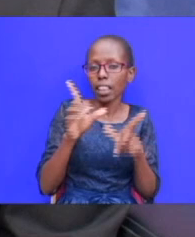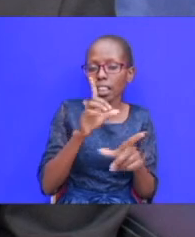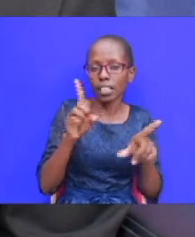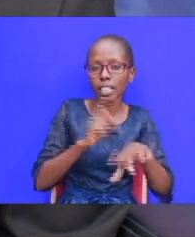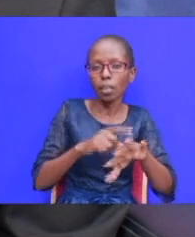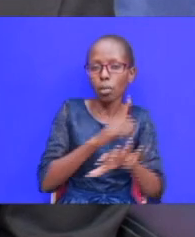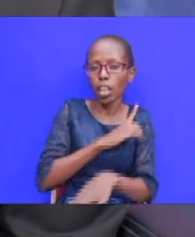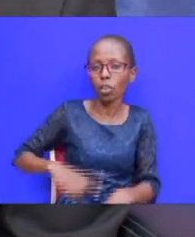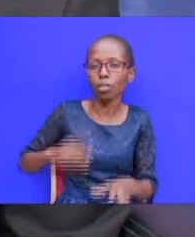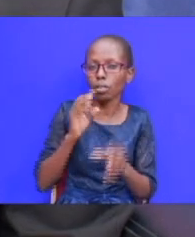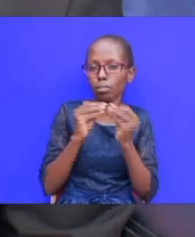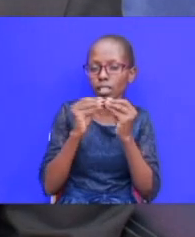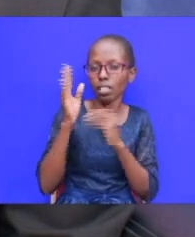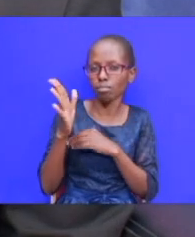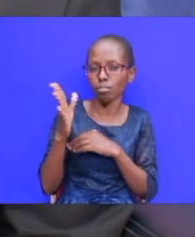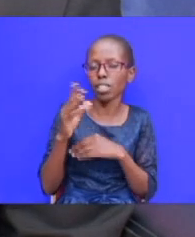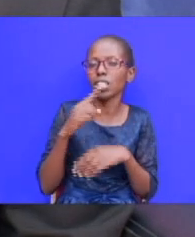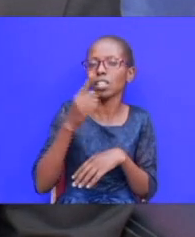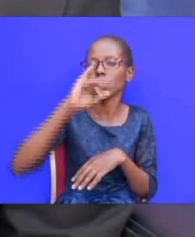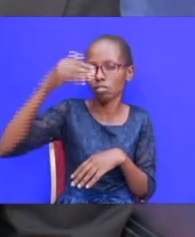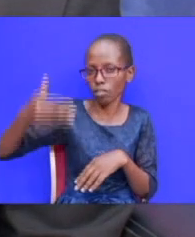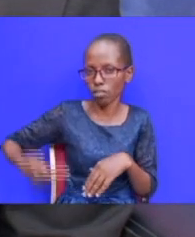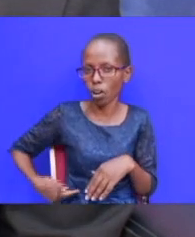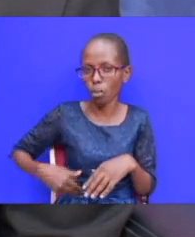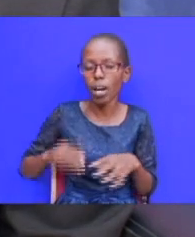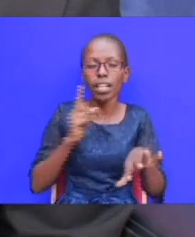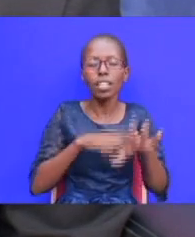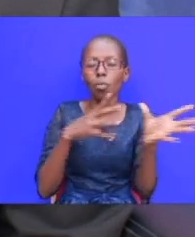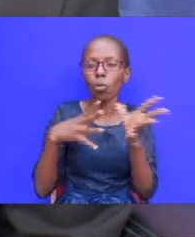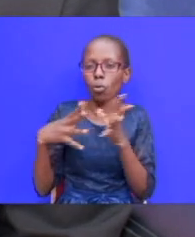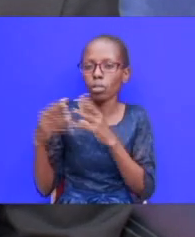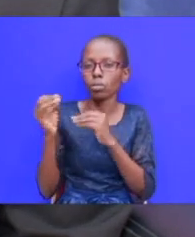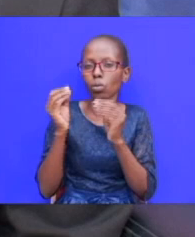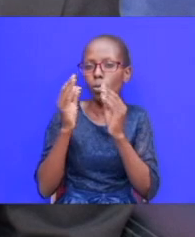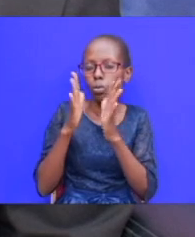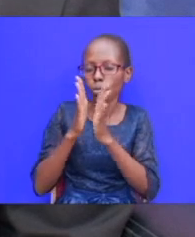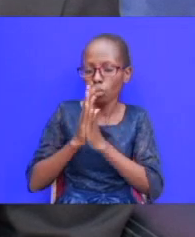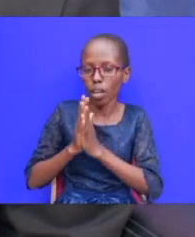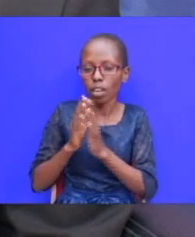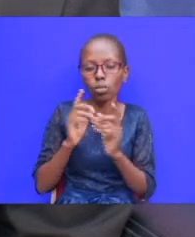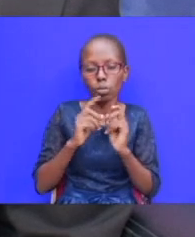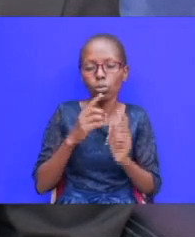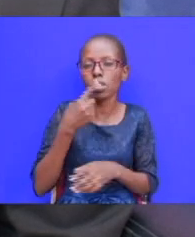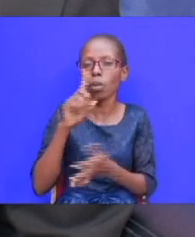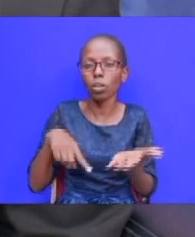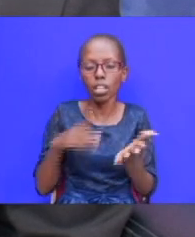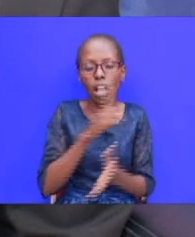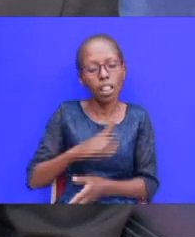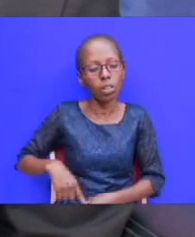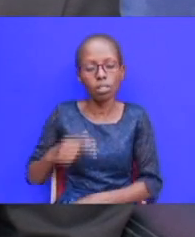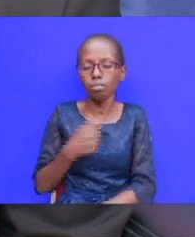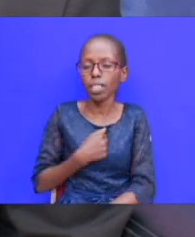back we go to god and kneel down in prayer and we want to tell god that god maybe we have sinned you see that time